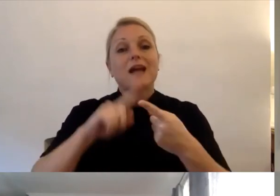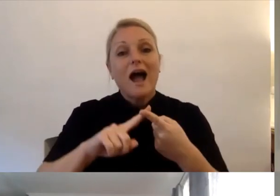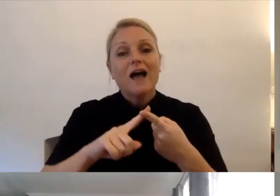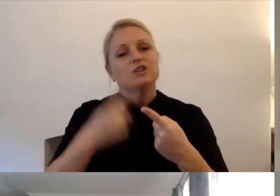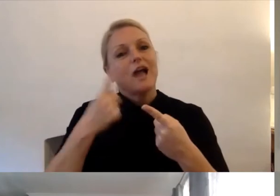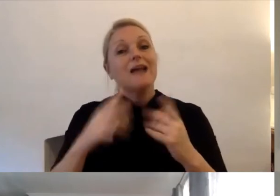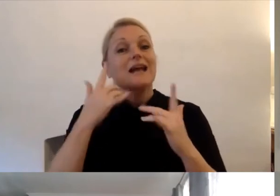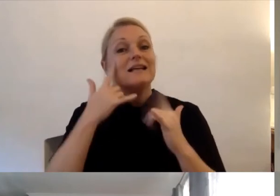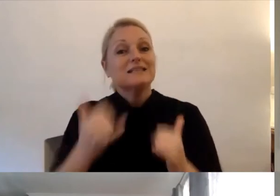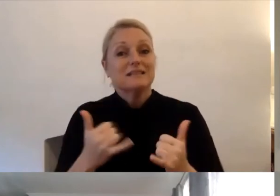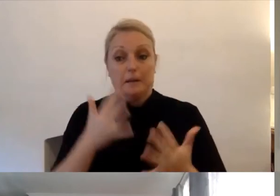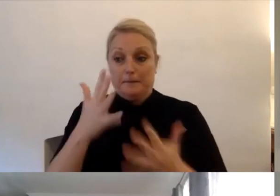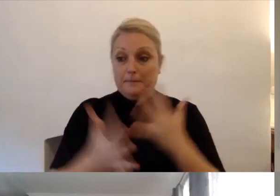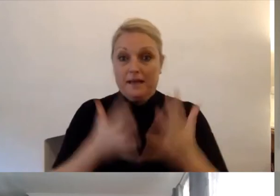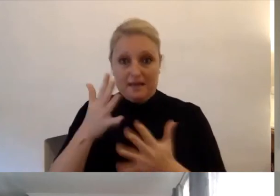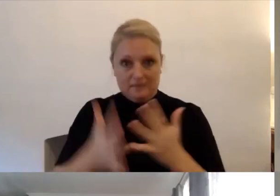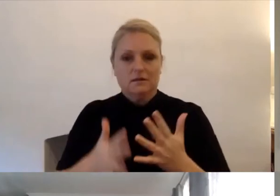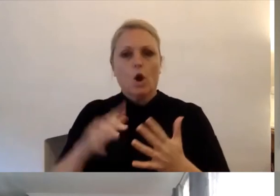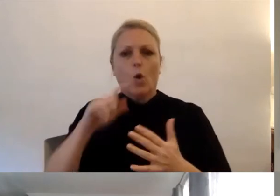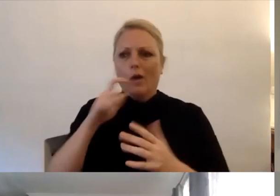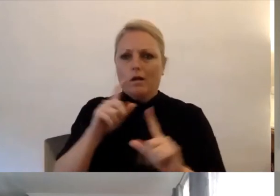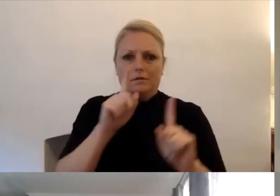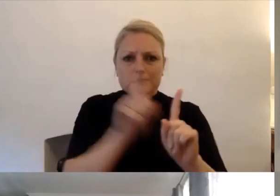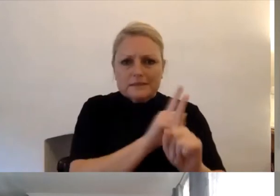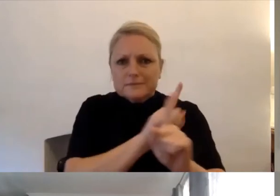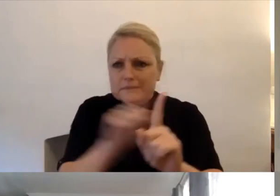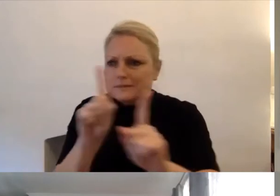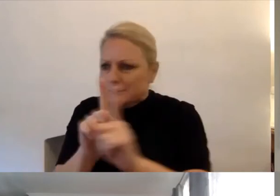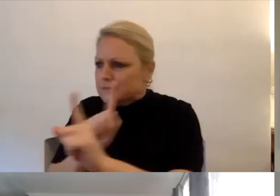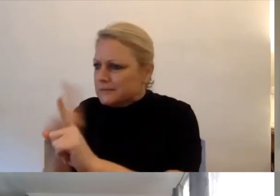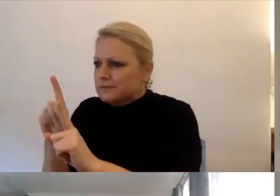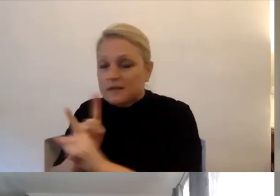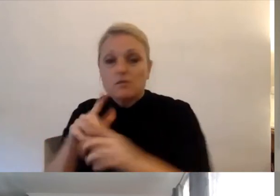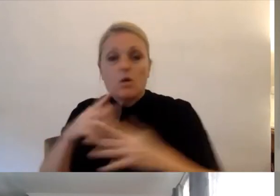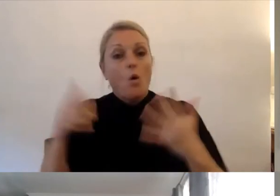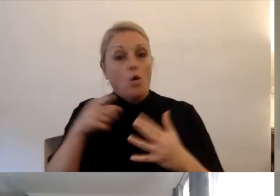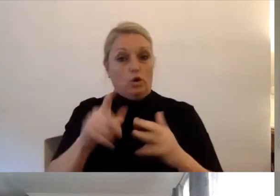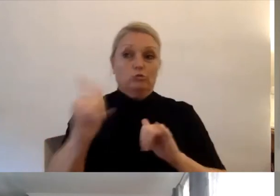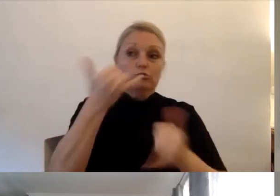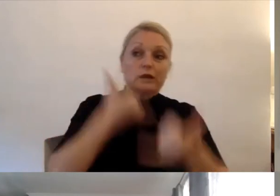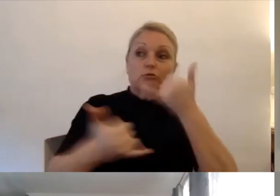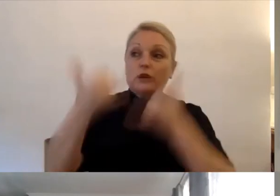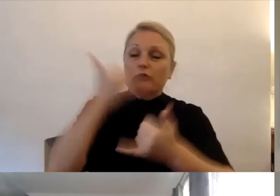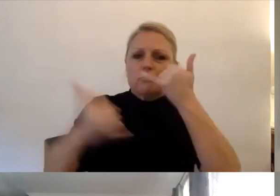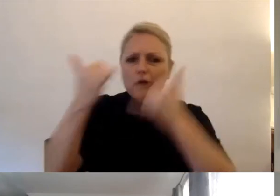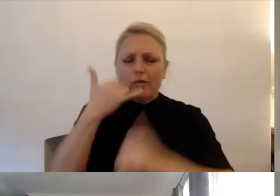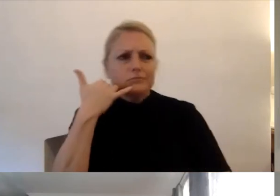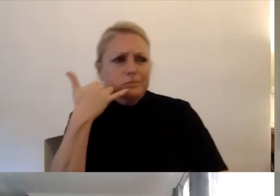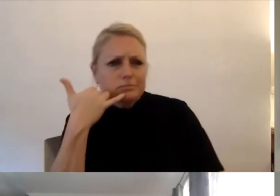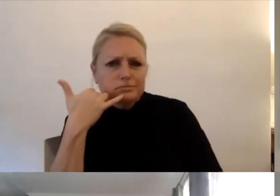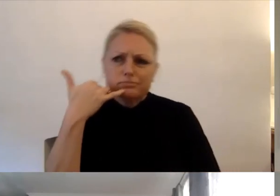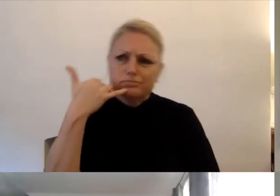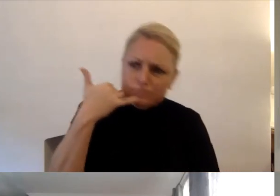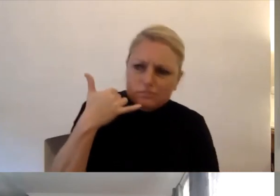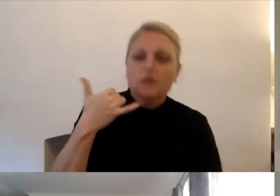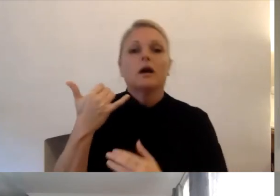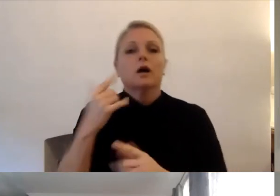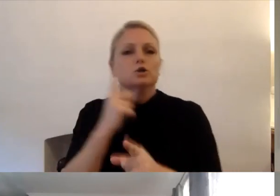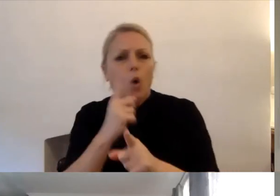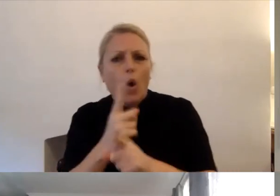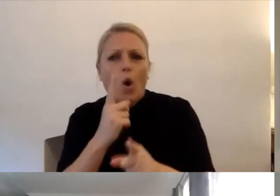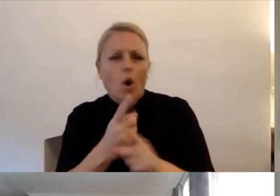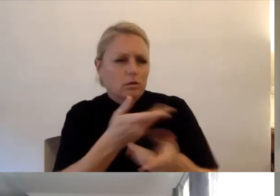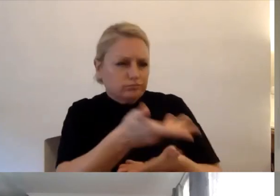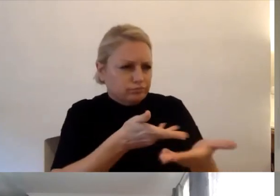And this person is the person who answers your phone calls when you call through with an inquiry or if somebody calls on your